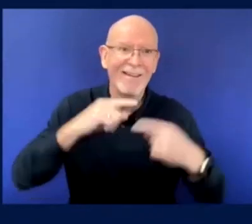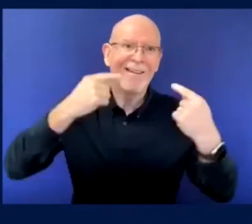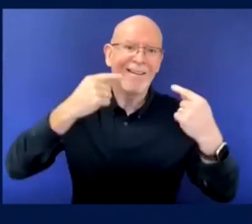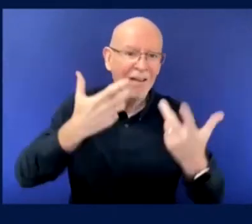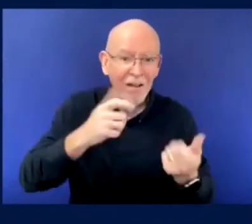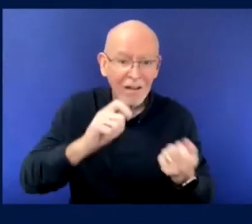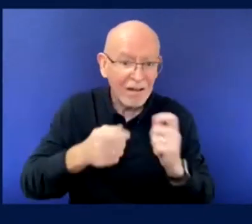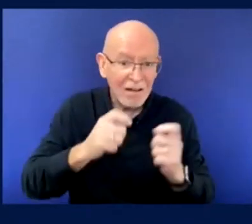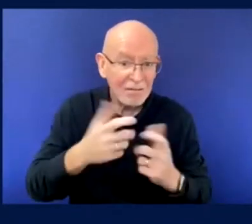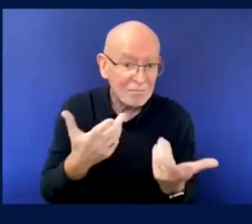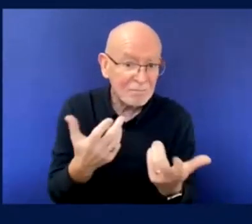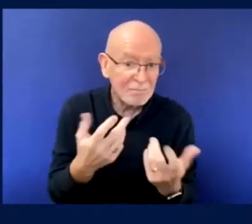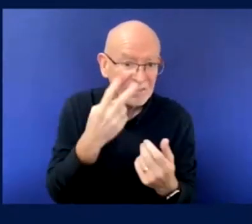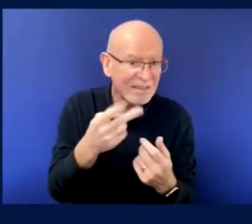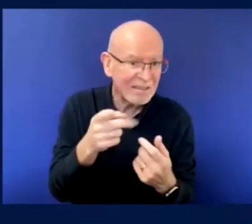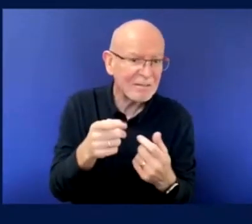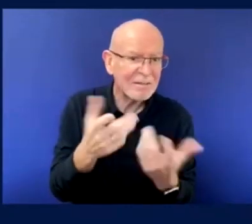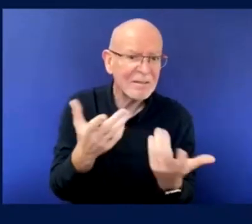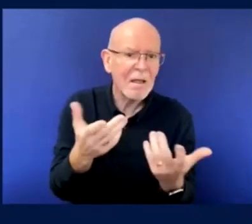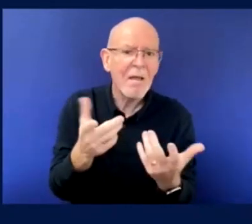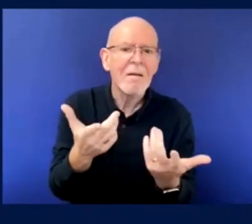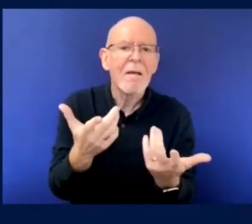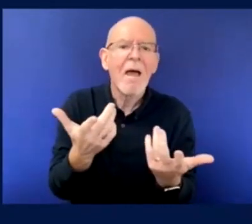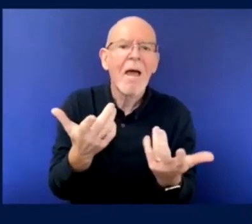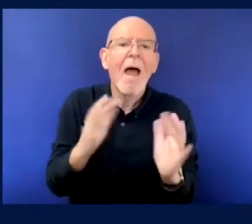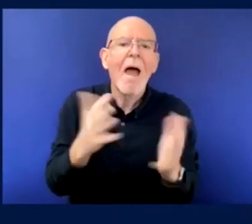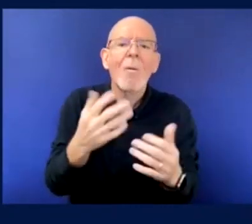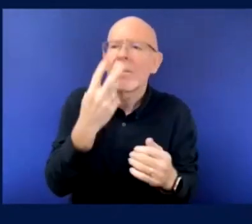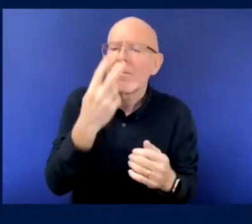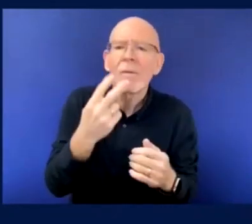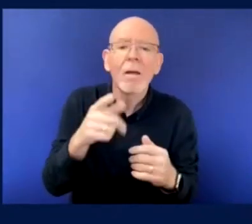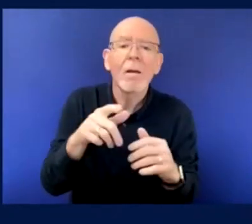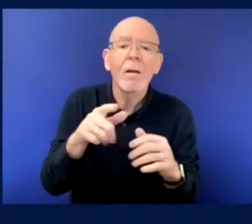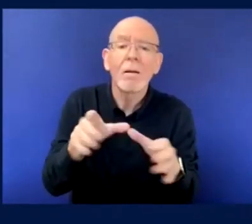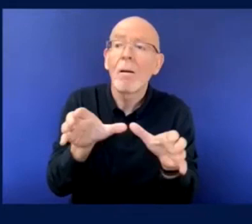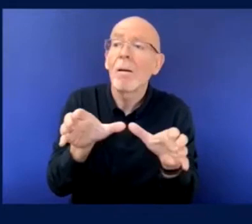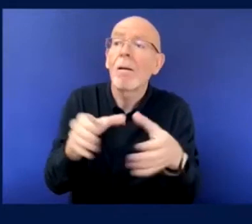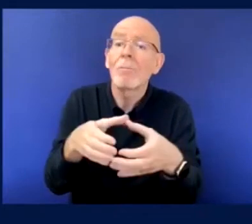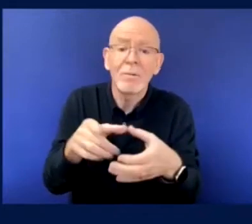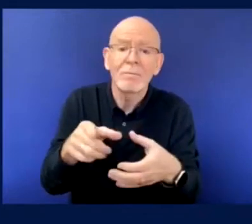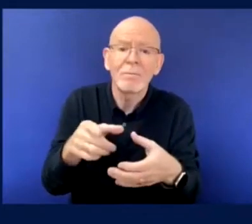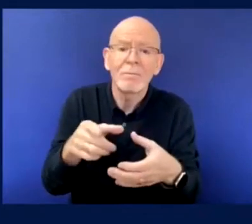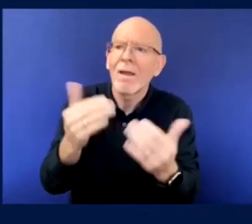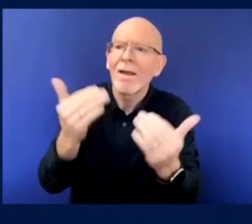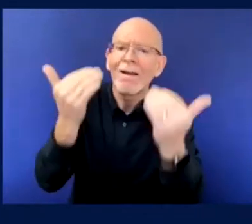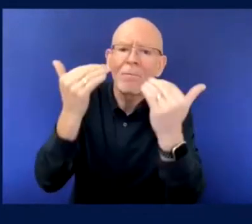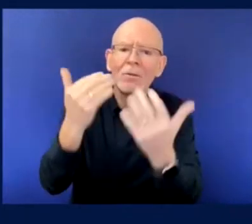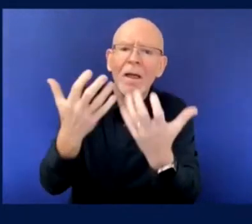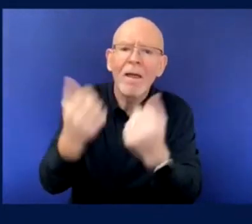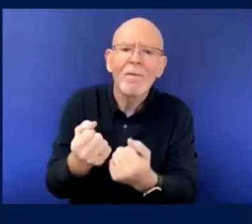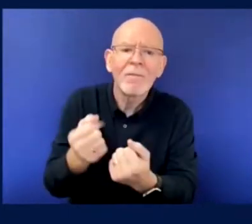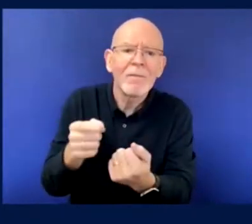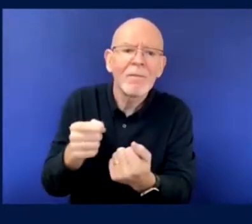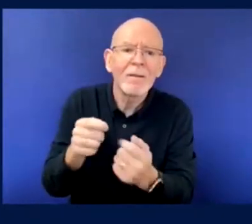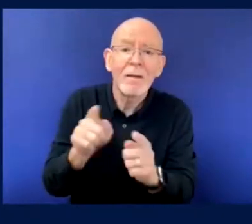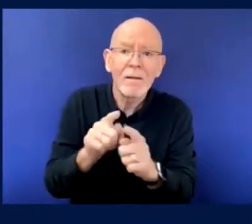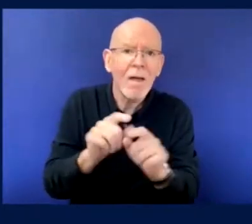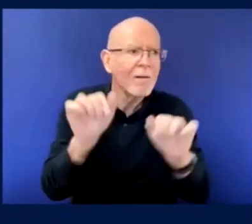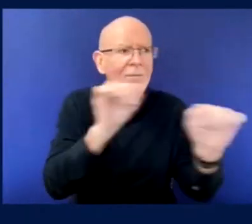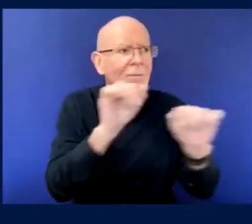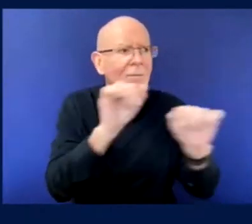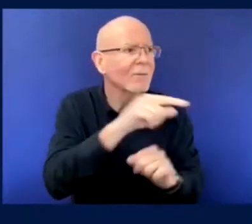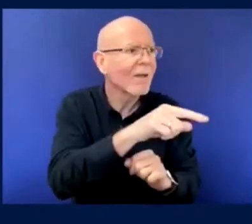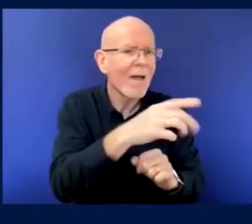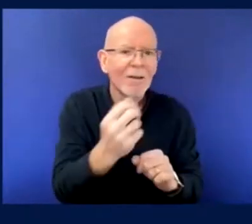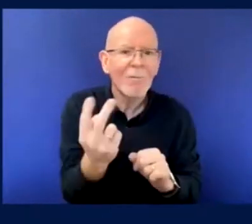that's an excellent point. Um, cause I'm actually friends with a lot of other visually impaired people, a lot of other